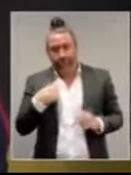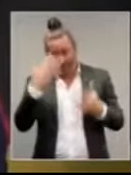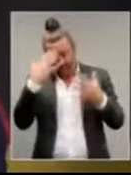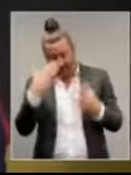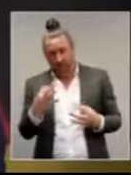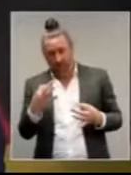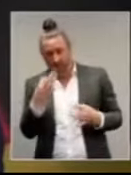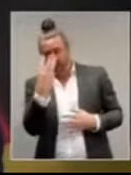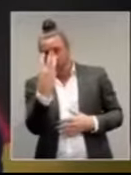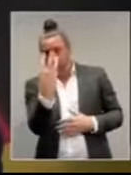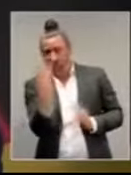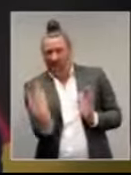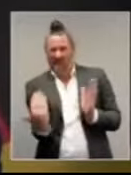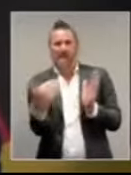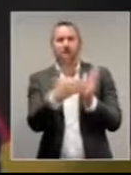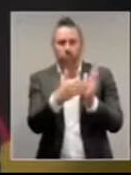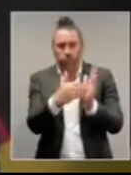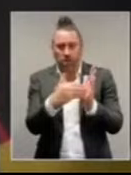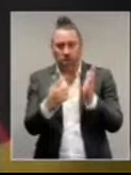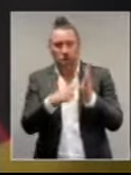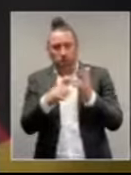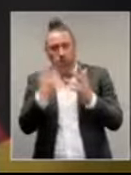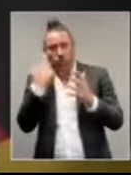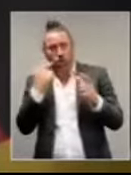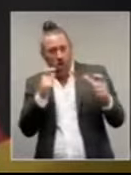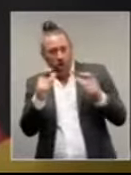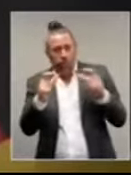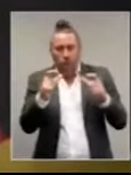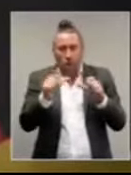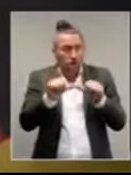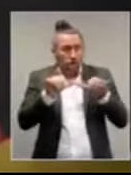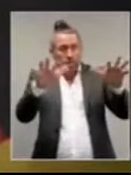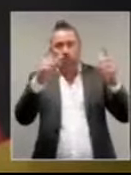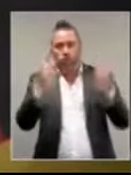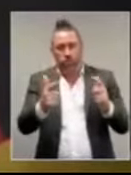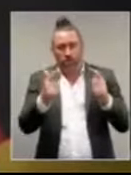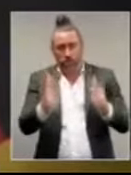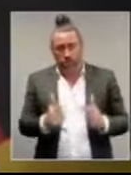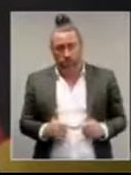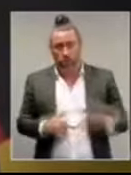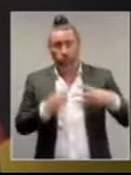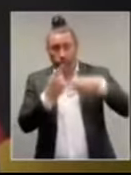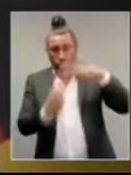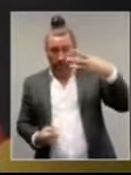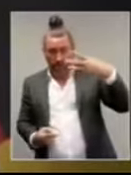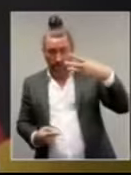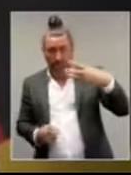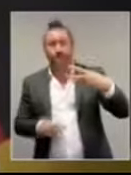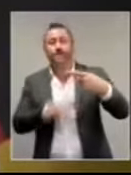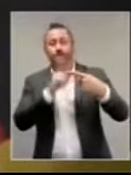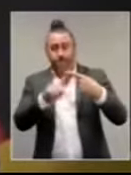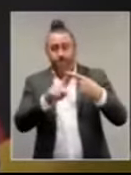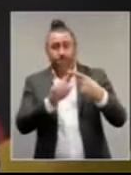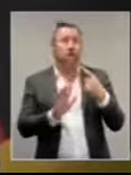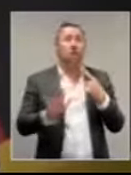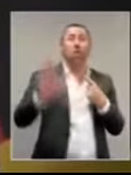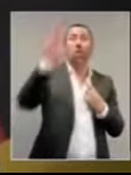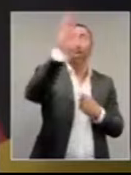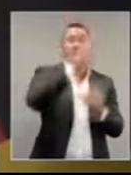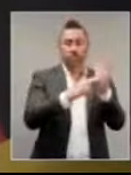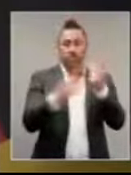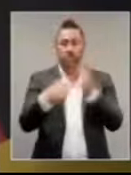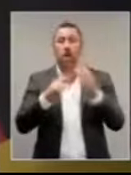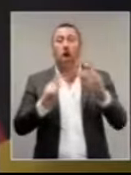control community transmission in the territory there will be a territory-wide lockout from